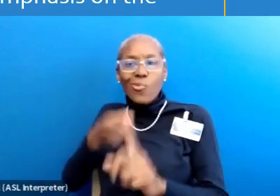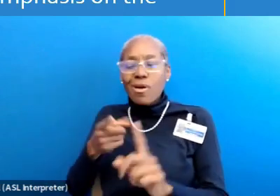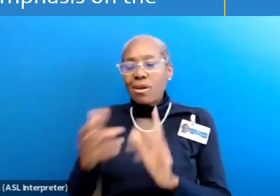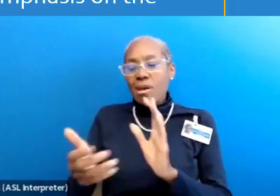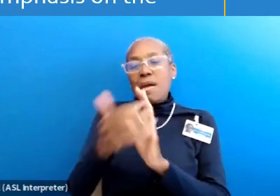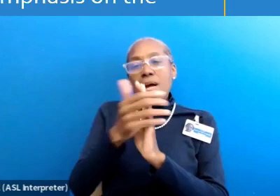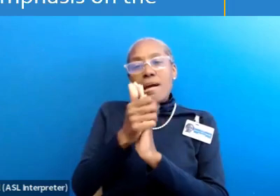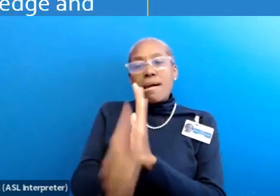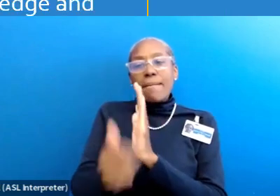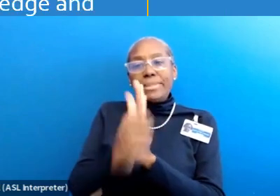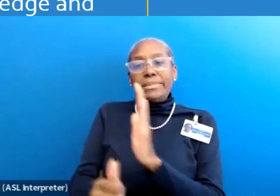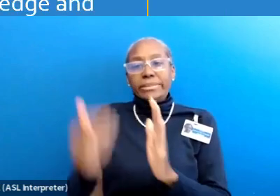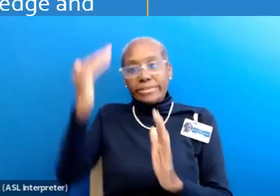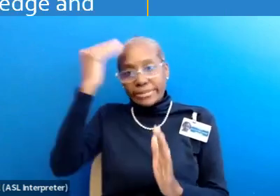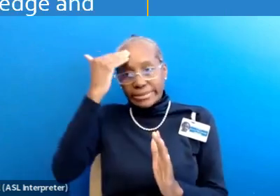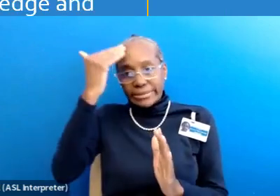plan.